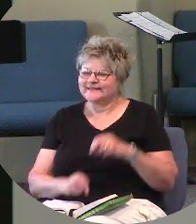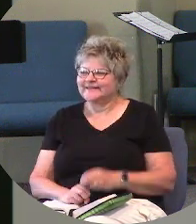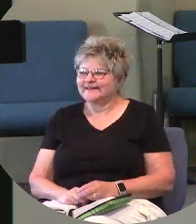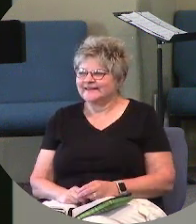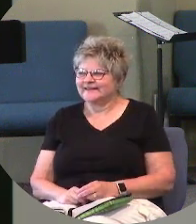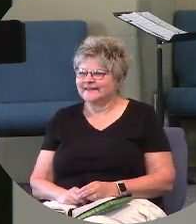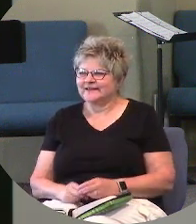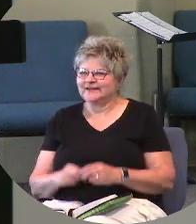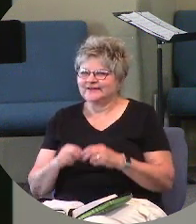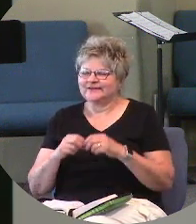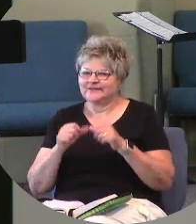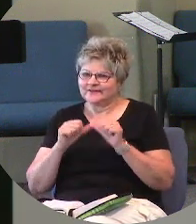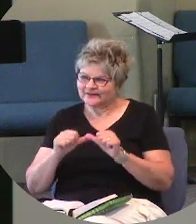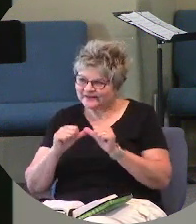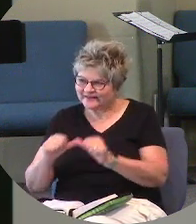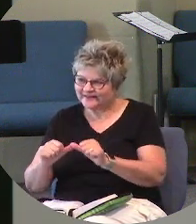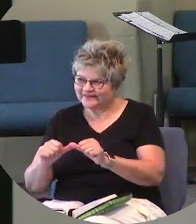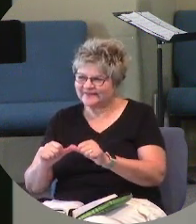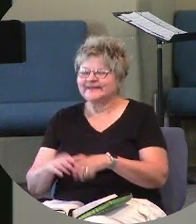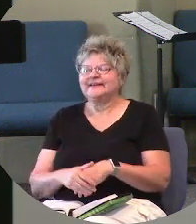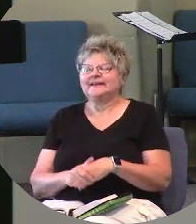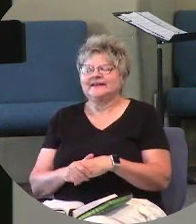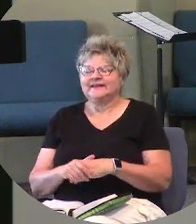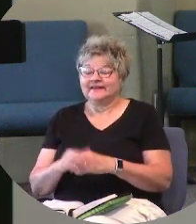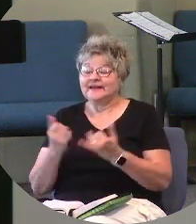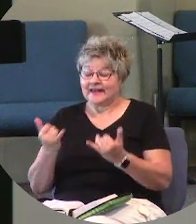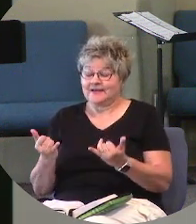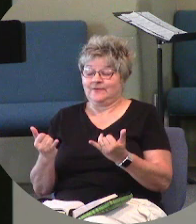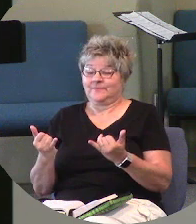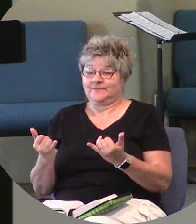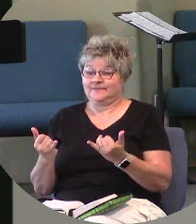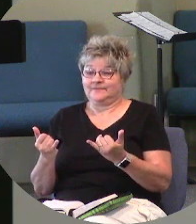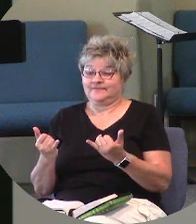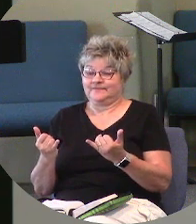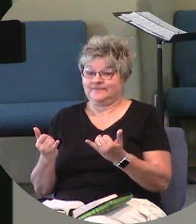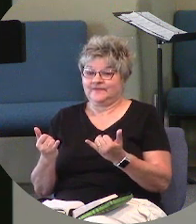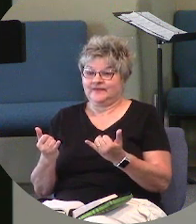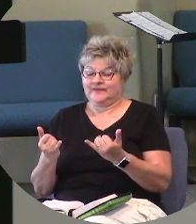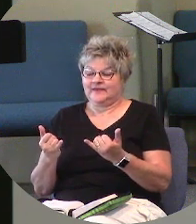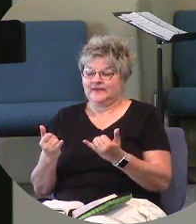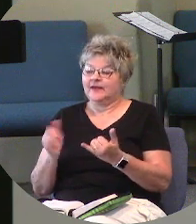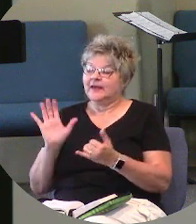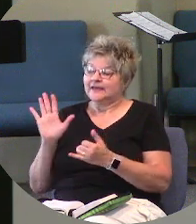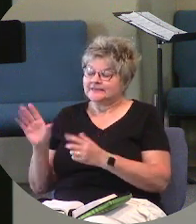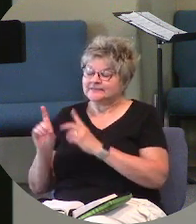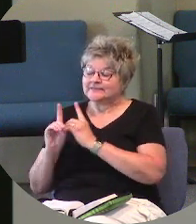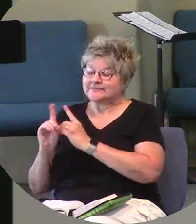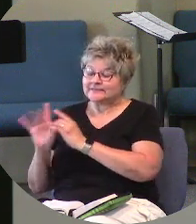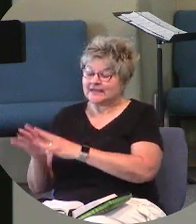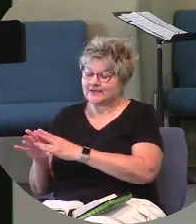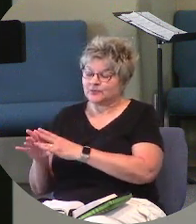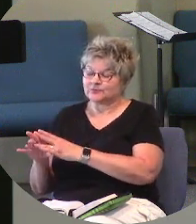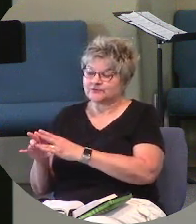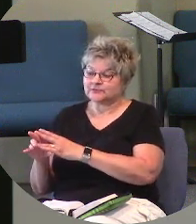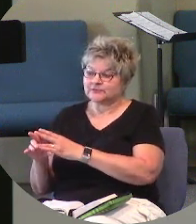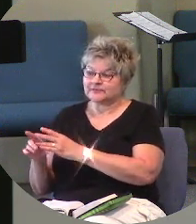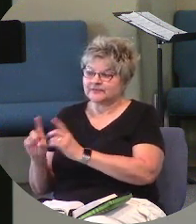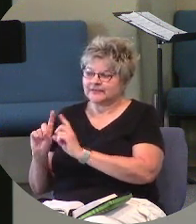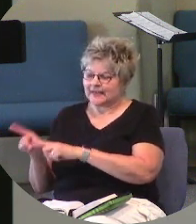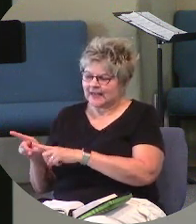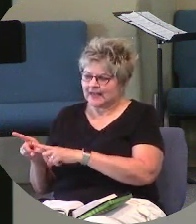play. At this point, his disciples came, and they were